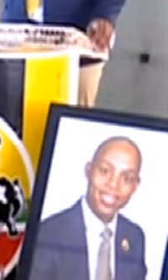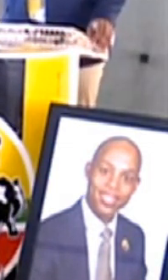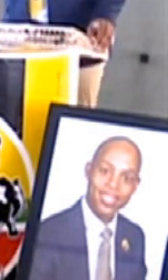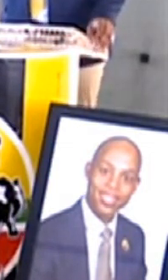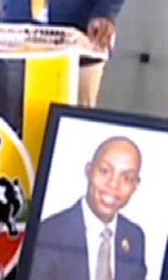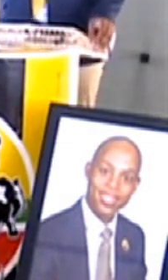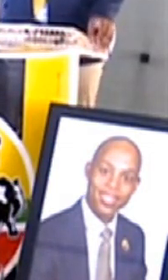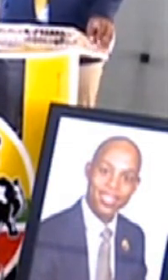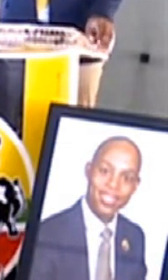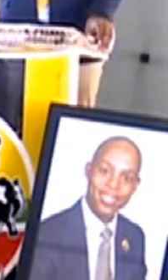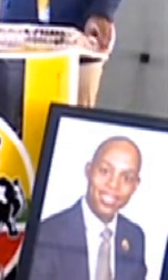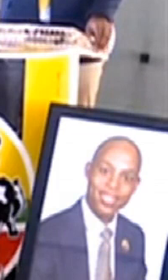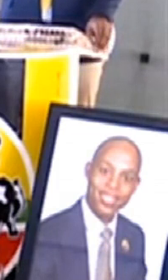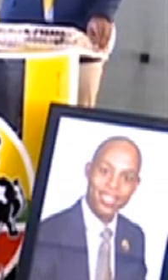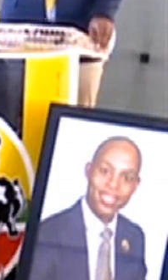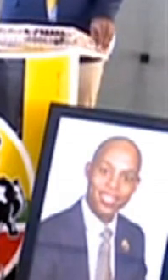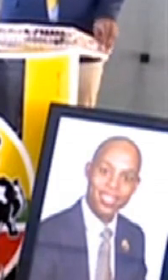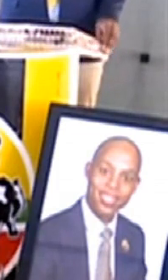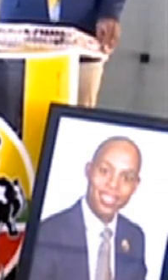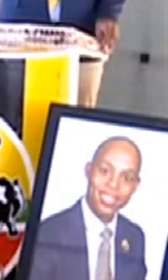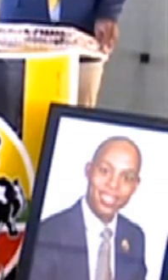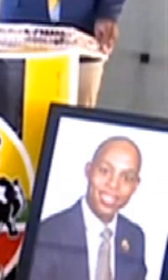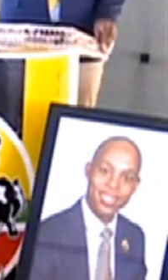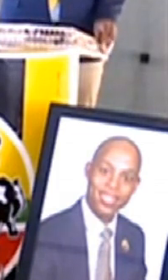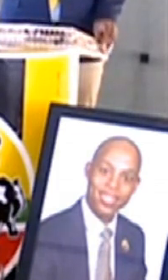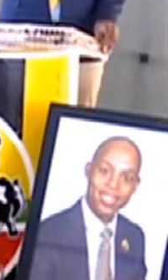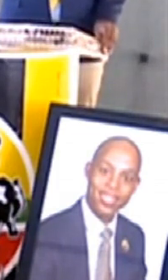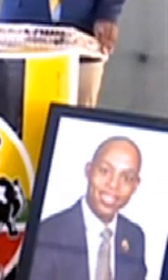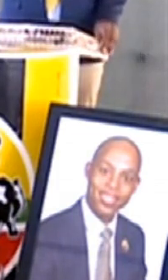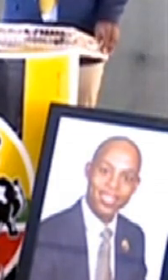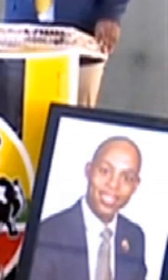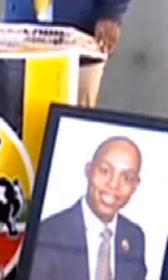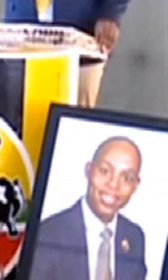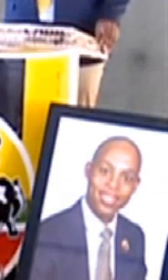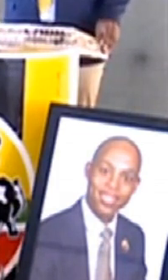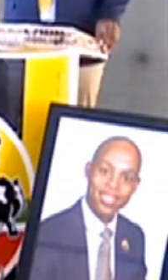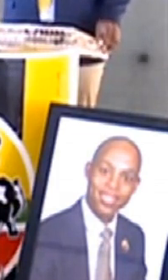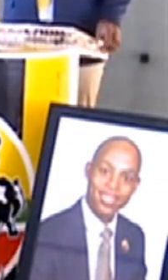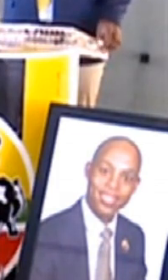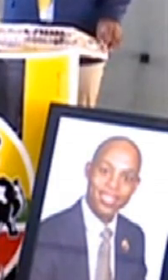are present but at the request of the family I'm going to briefly